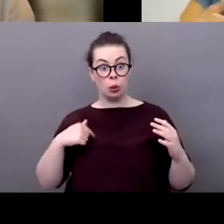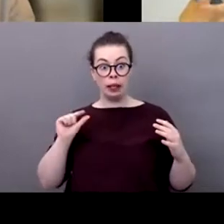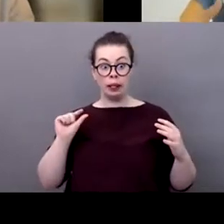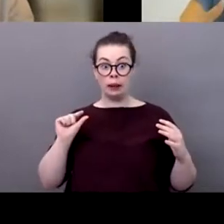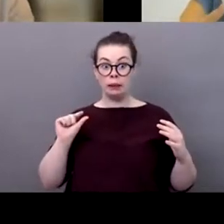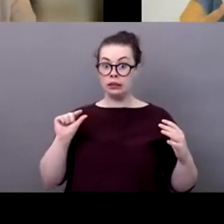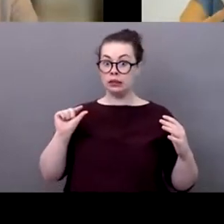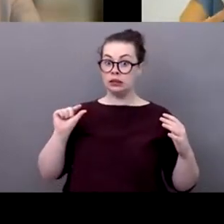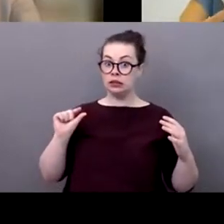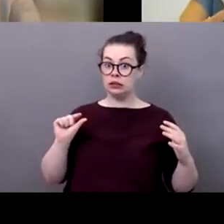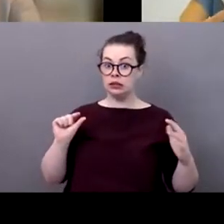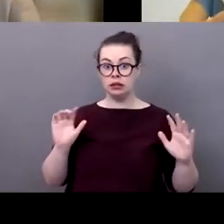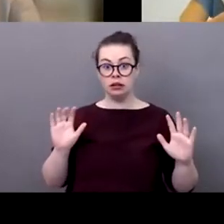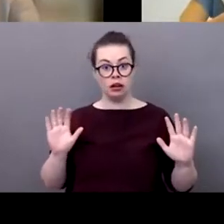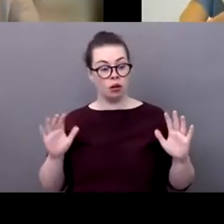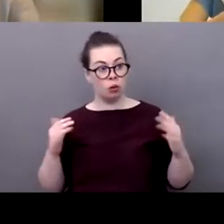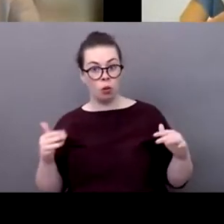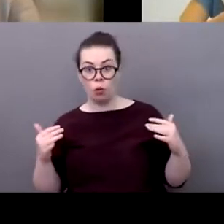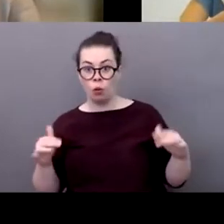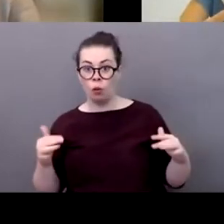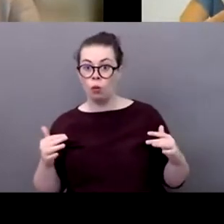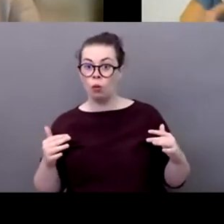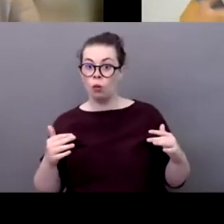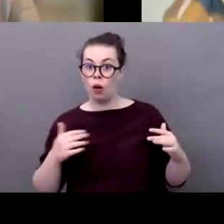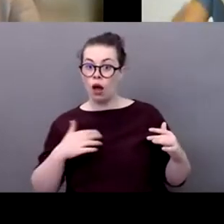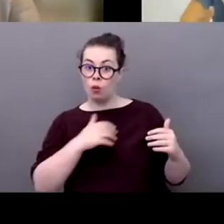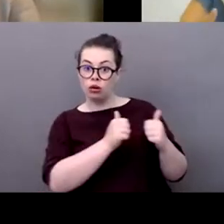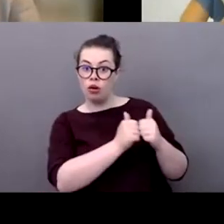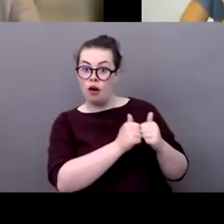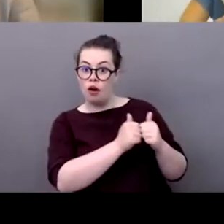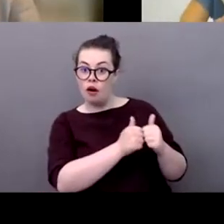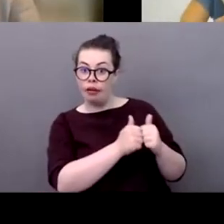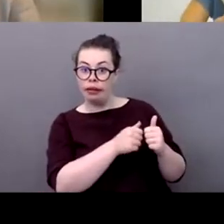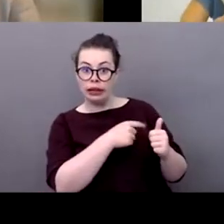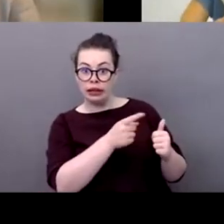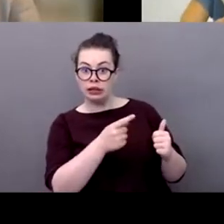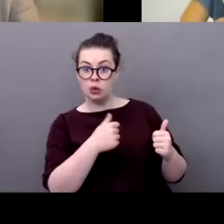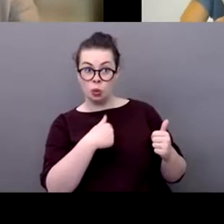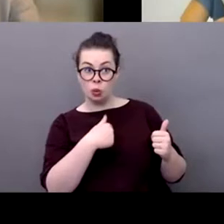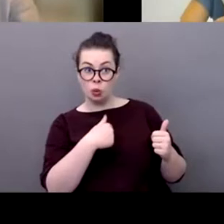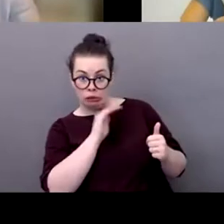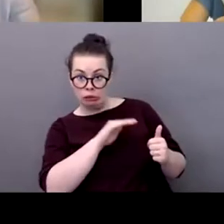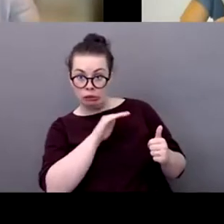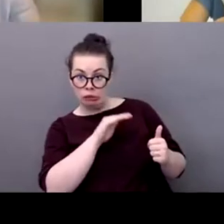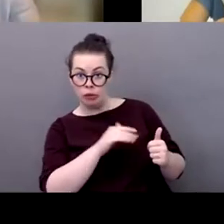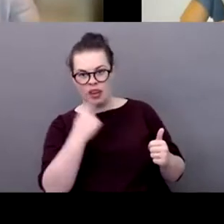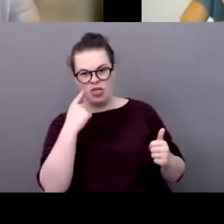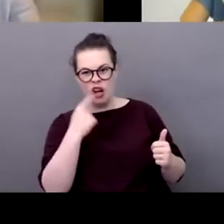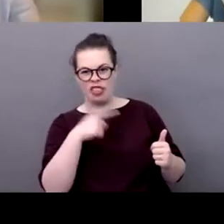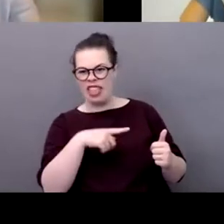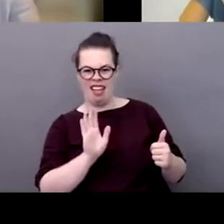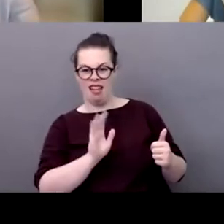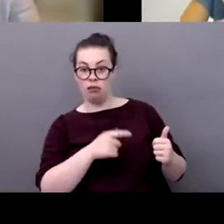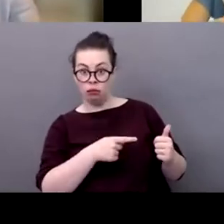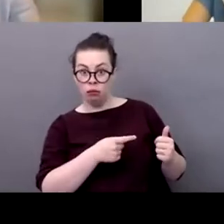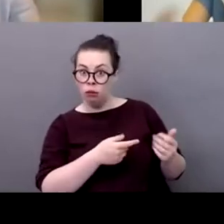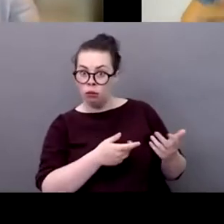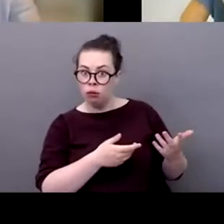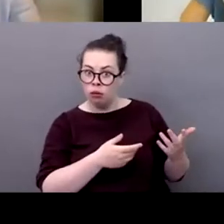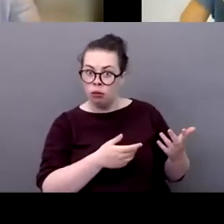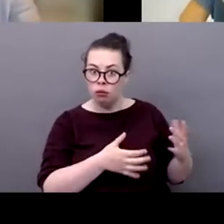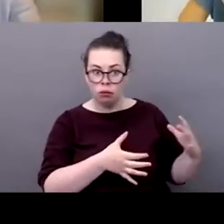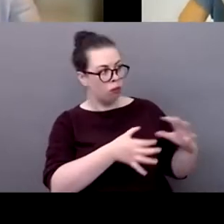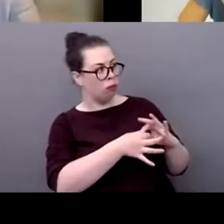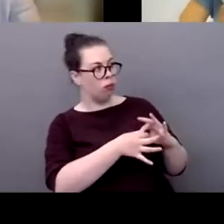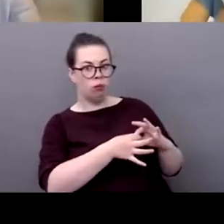welcoming our colleagues have been to the ideas that we brought forward and and to the initiatives that that